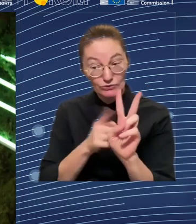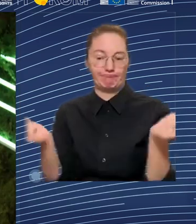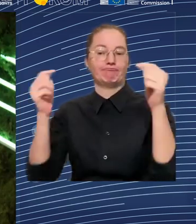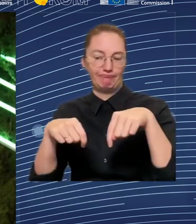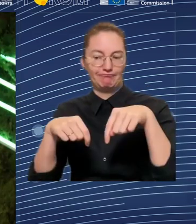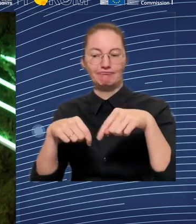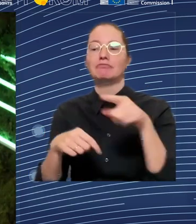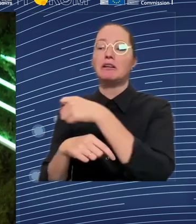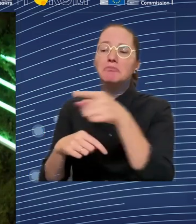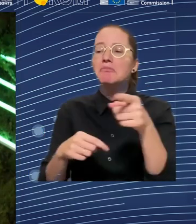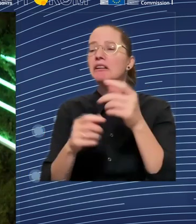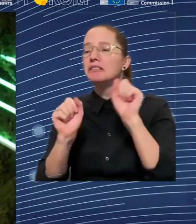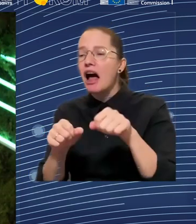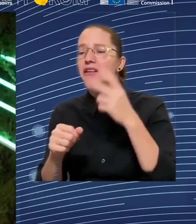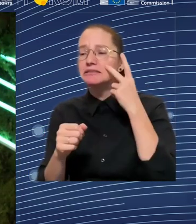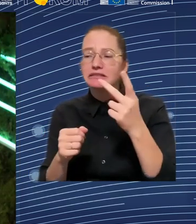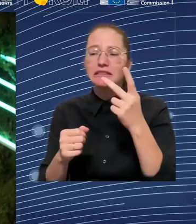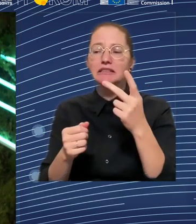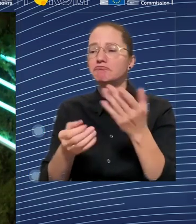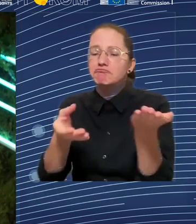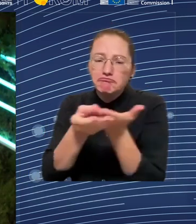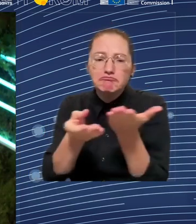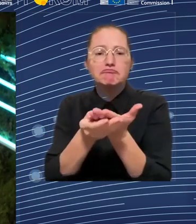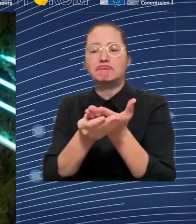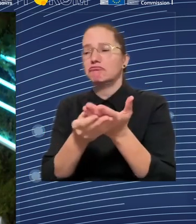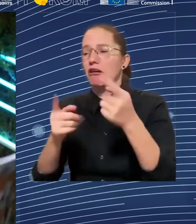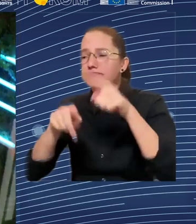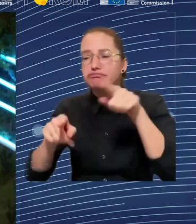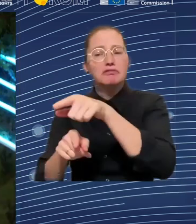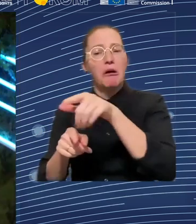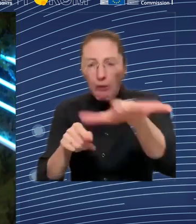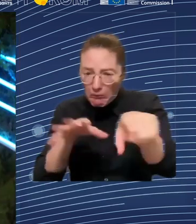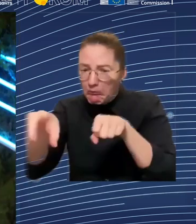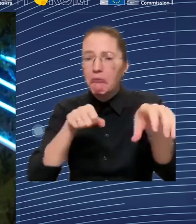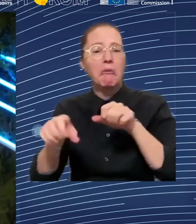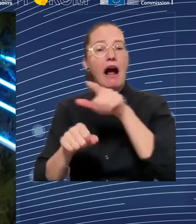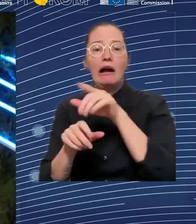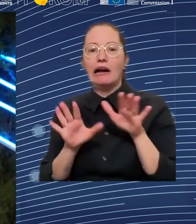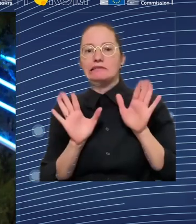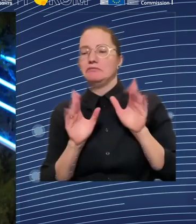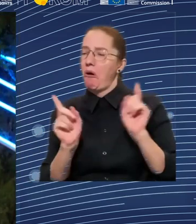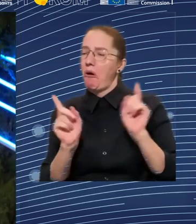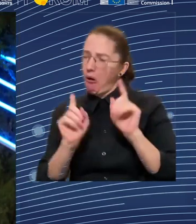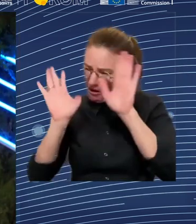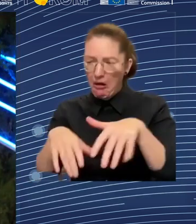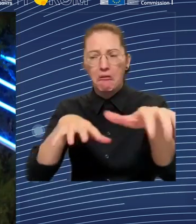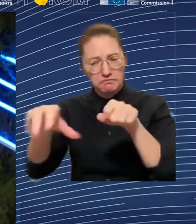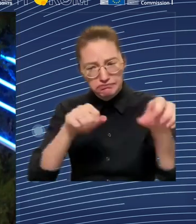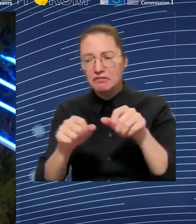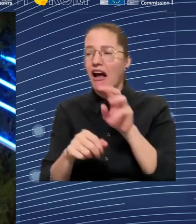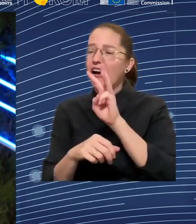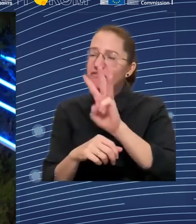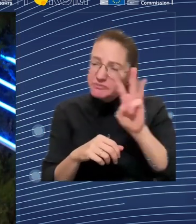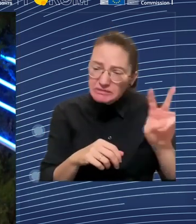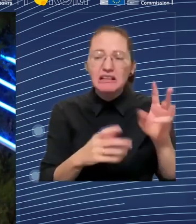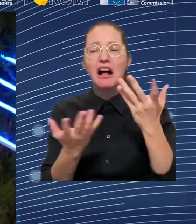2023 in any search engine. I won't give you the whole URL, it's a bit too long, but ESDE Review